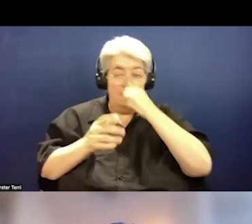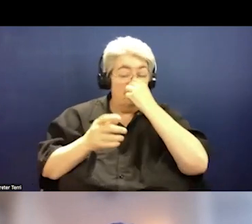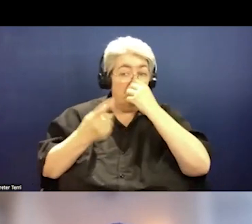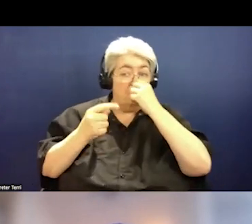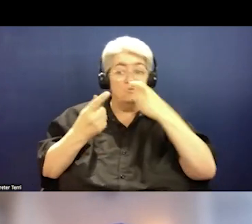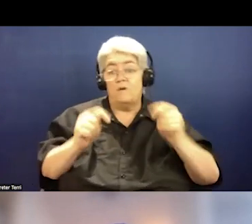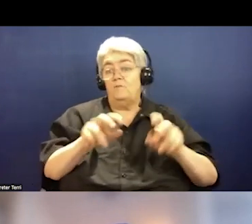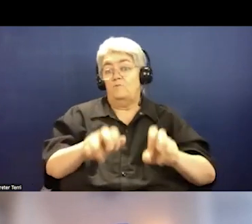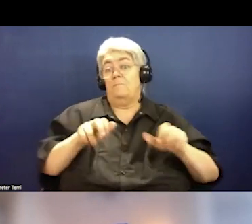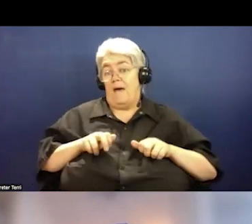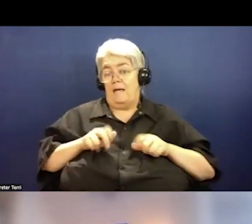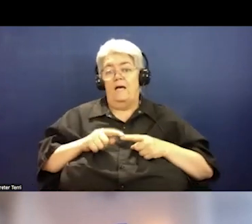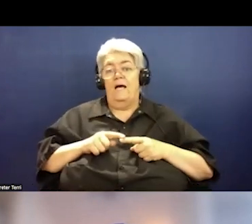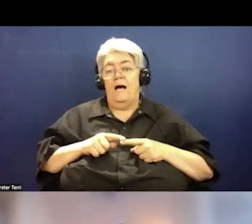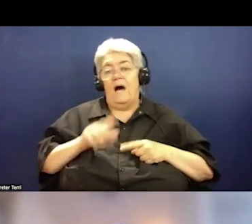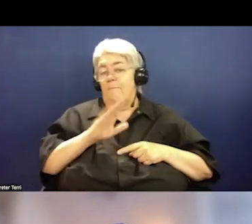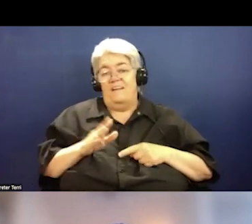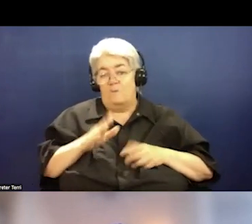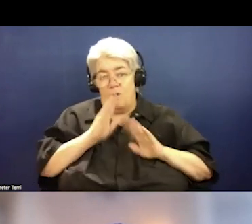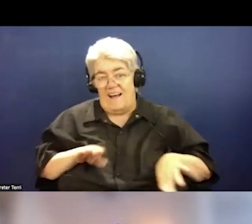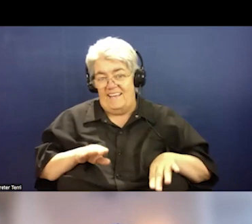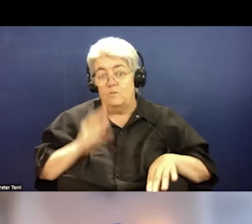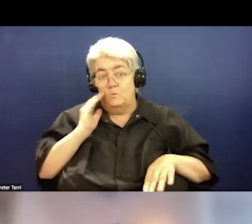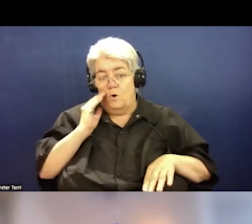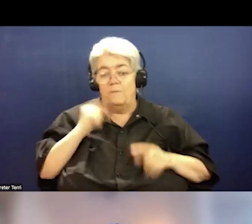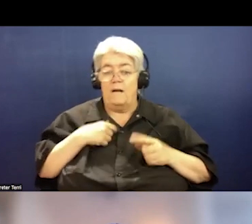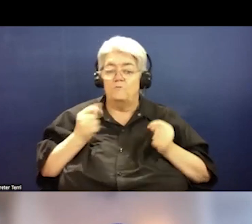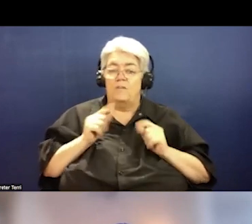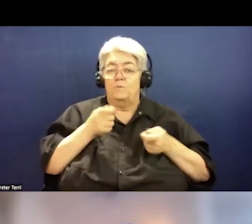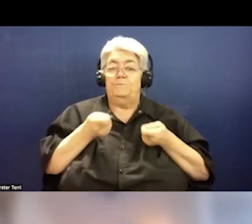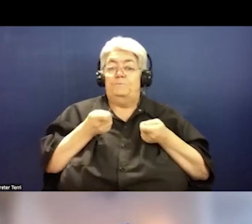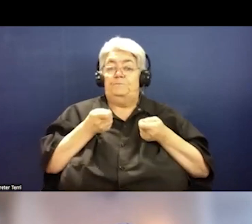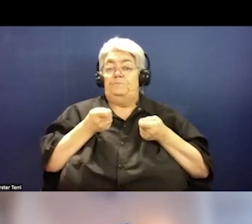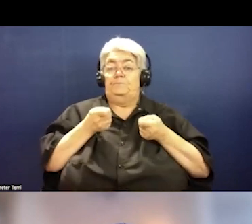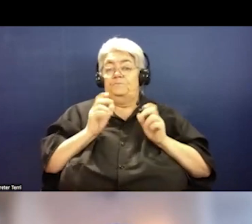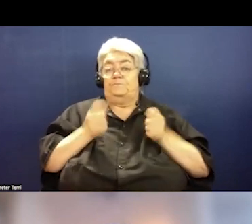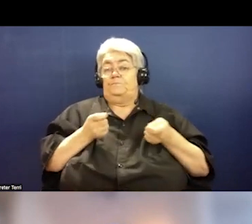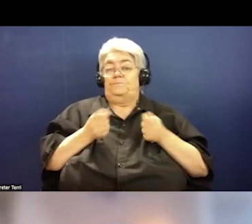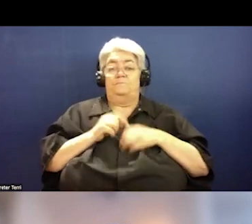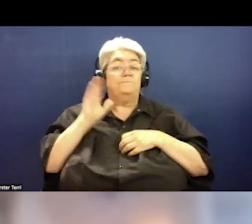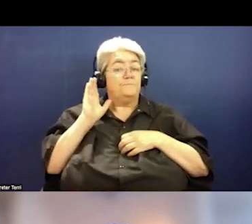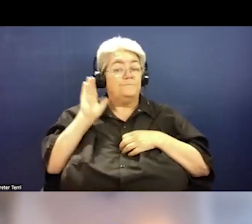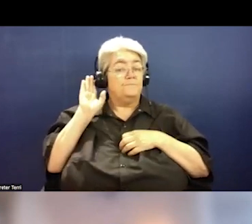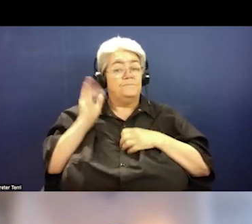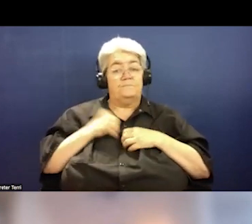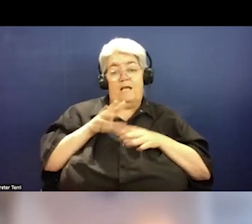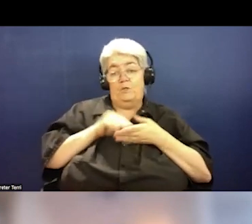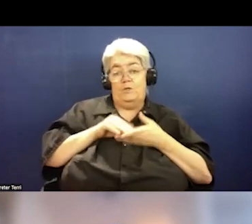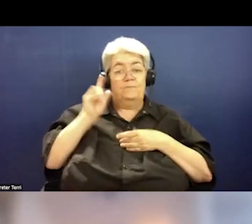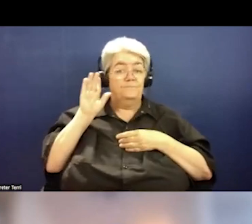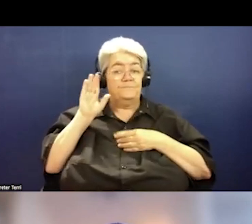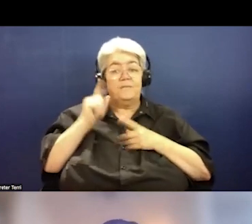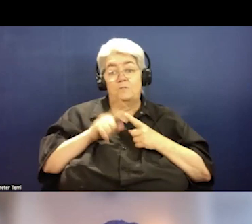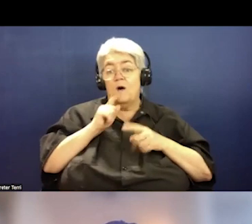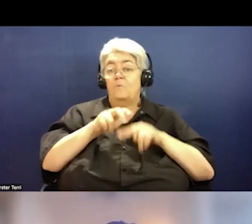that know me know I am never quiet, but I am really trying to restrain myself and just listen and learn. So I'll be in that space